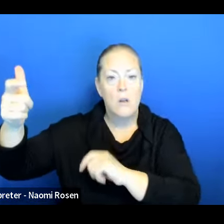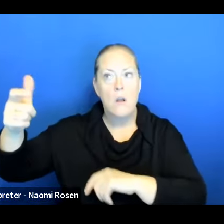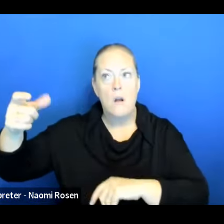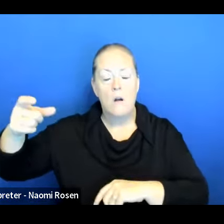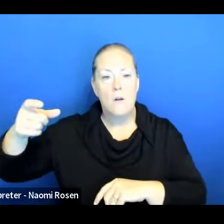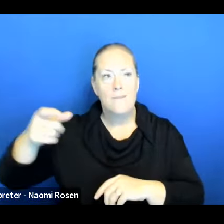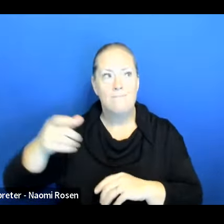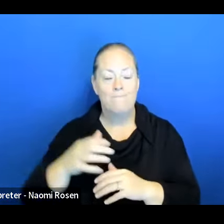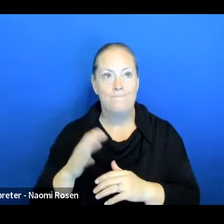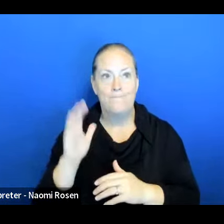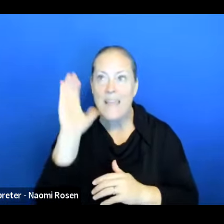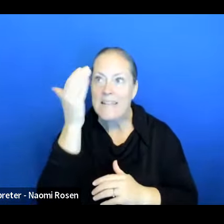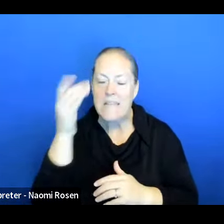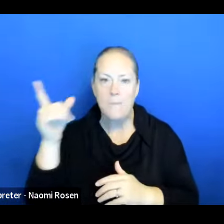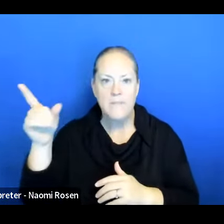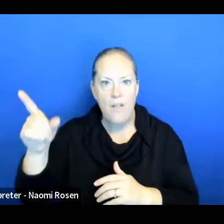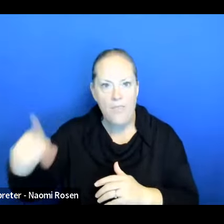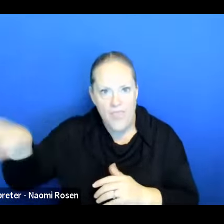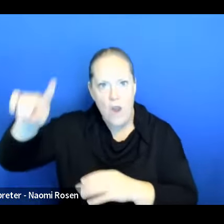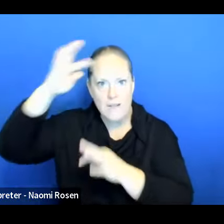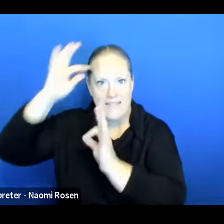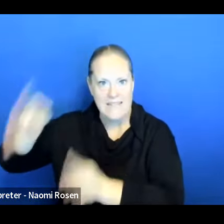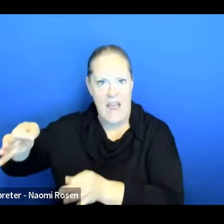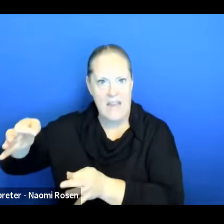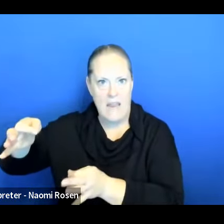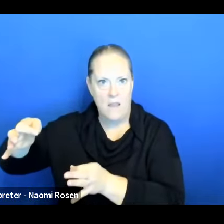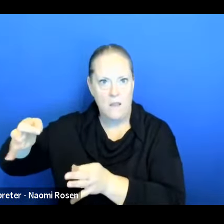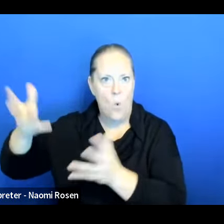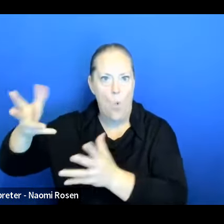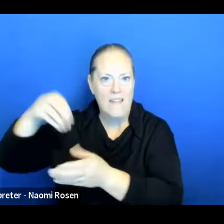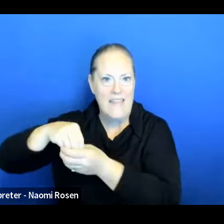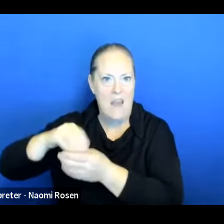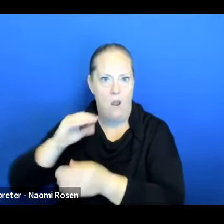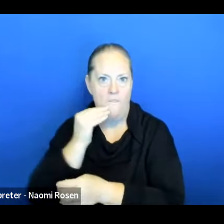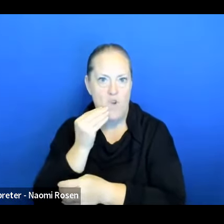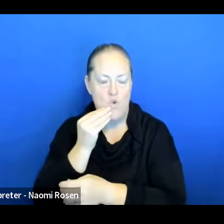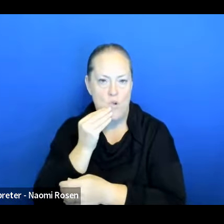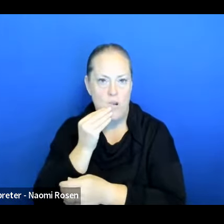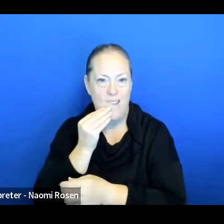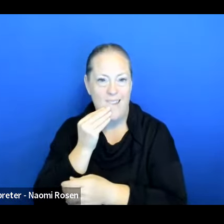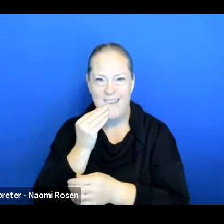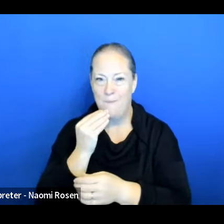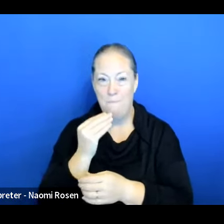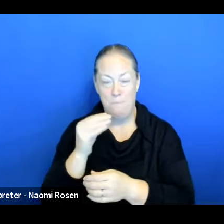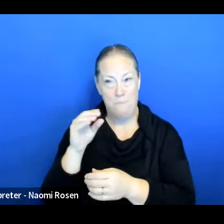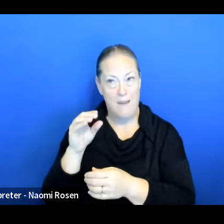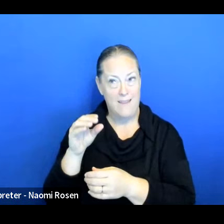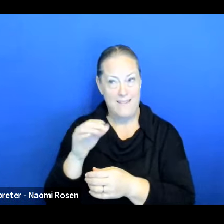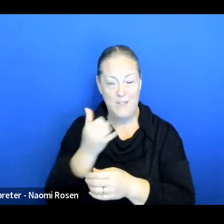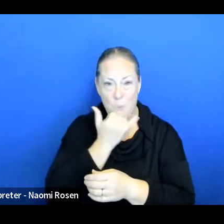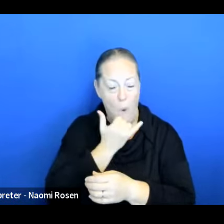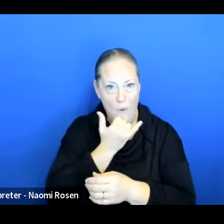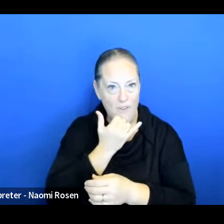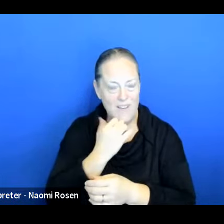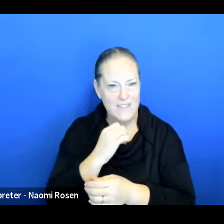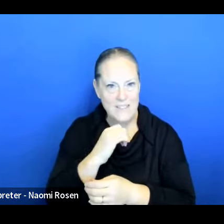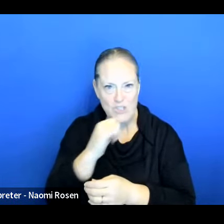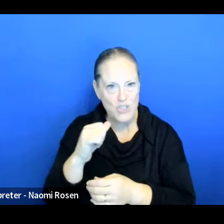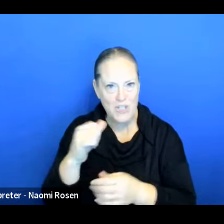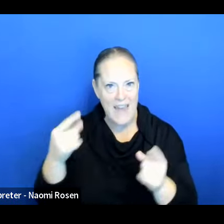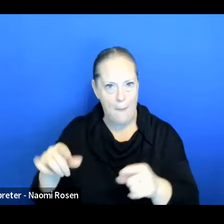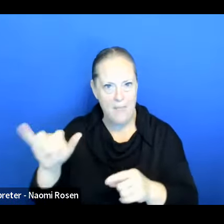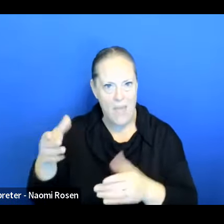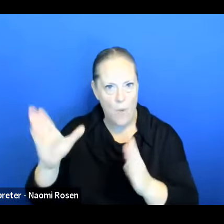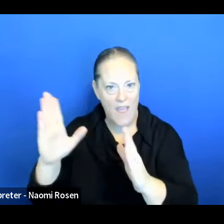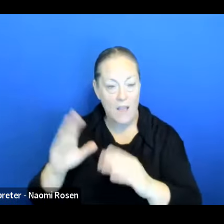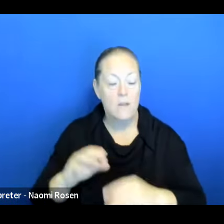they, it seems like they get to say what's in, in, in our products, but it shouldn't be like that. So, so, you know, thank you for your